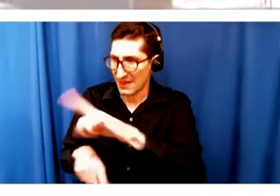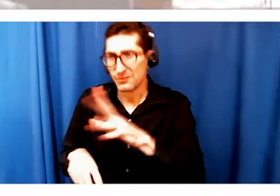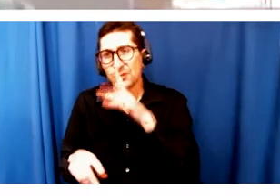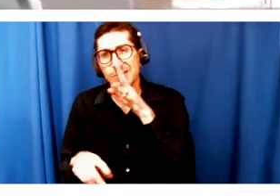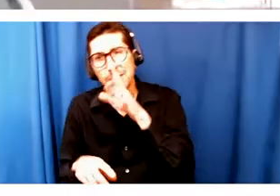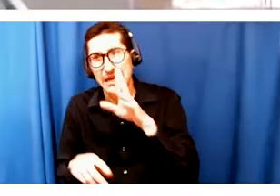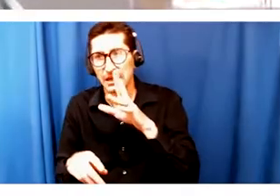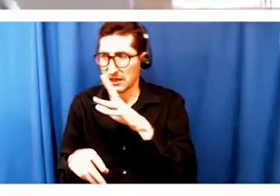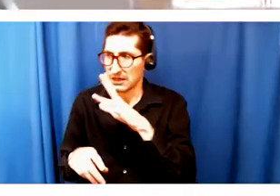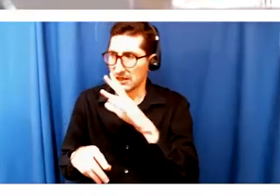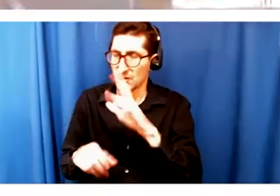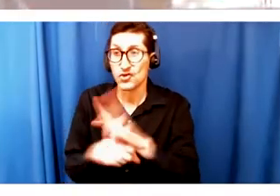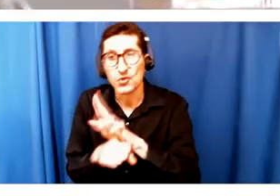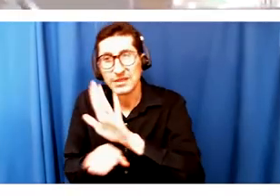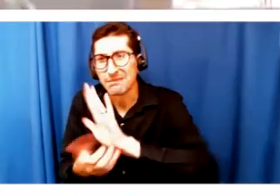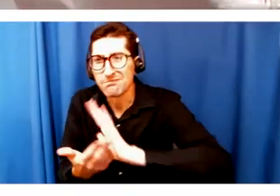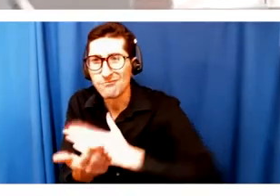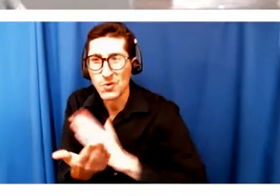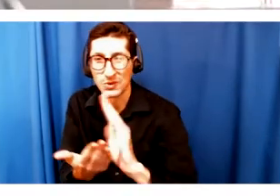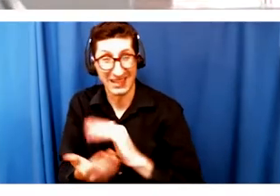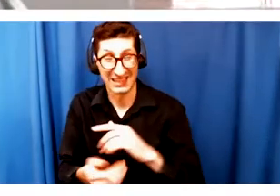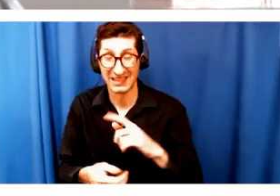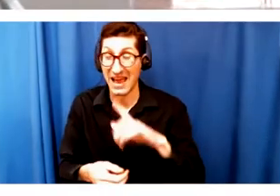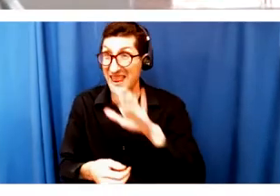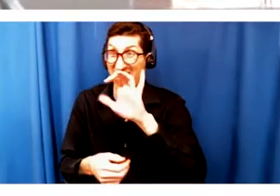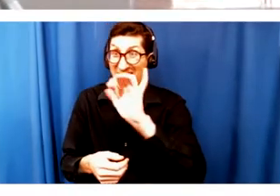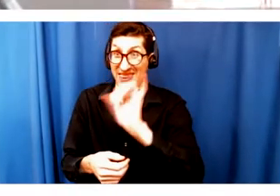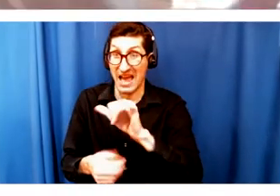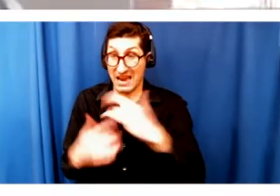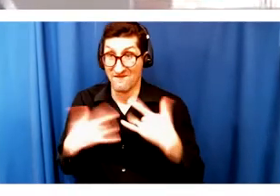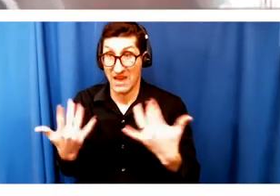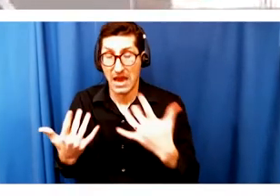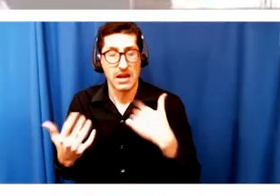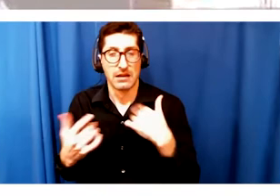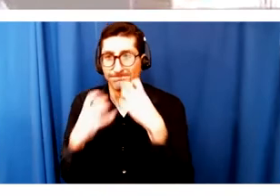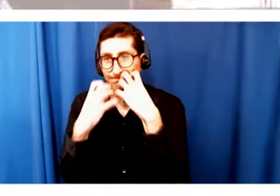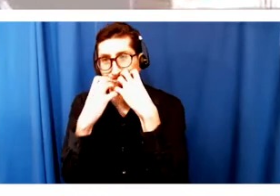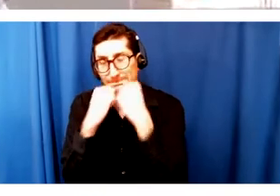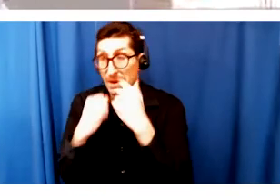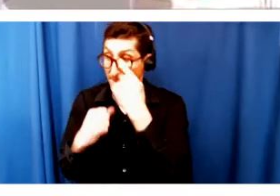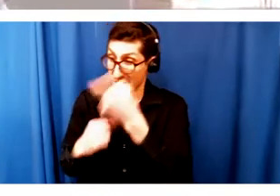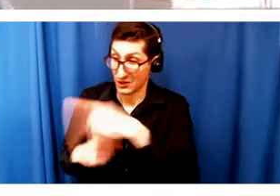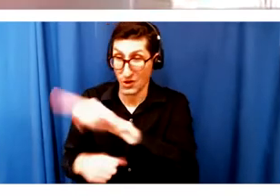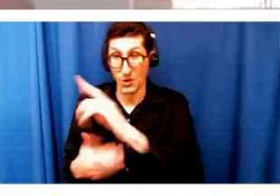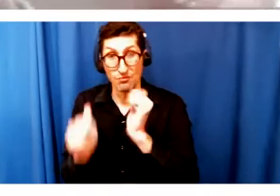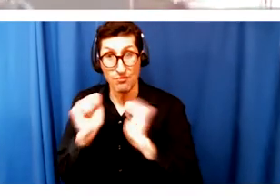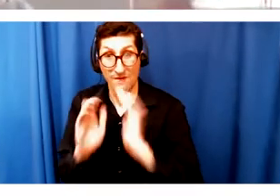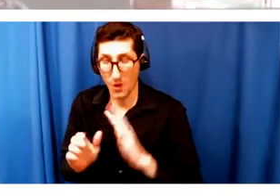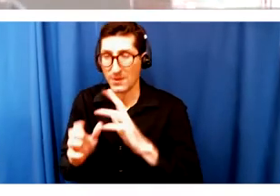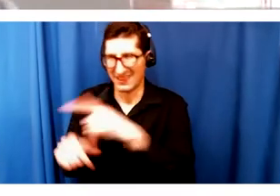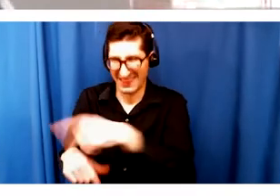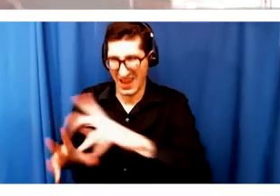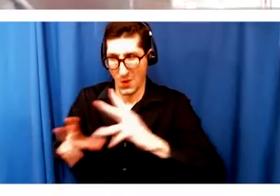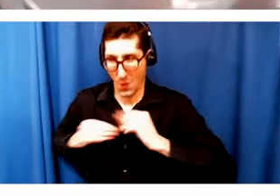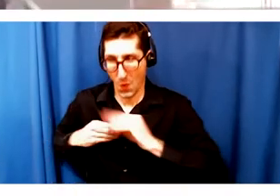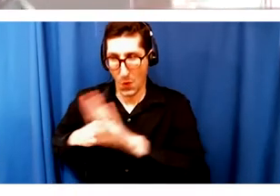things that I really love about this piece that we've done is that these artists own their work, right? They did it with us and in conjunction with us, but they own these